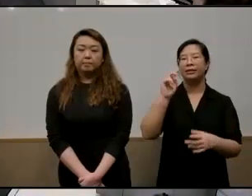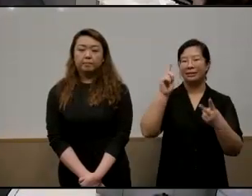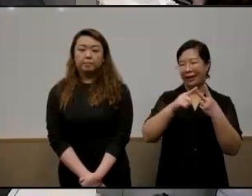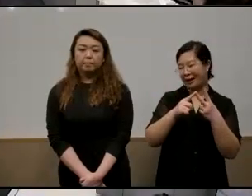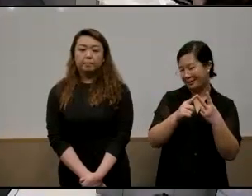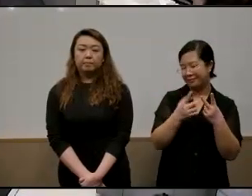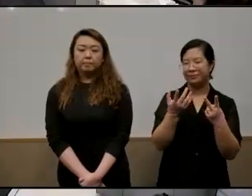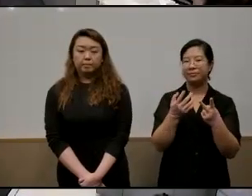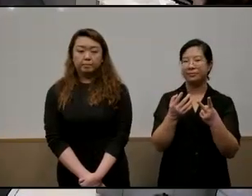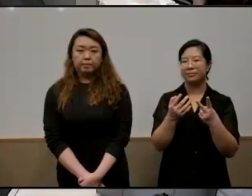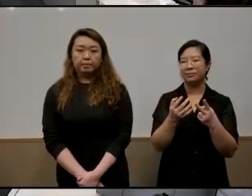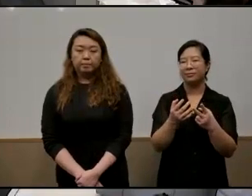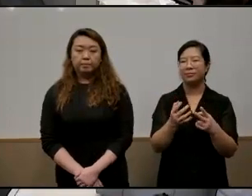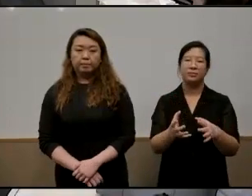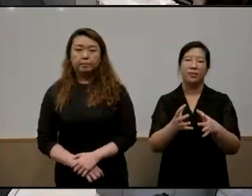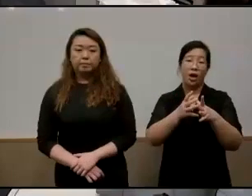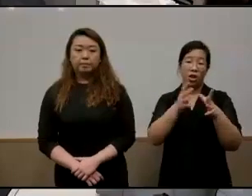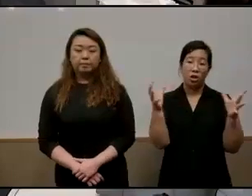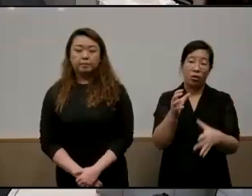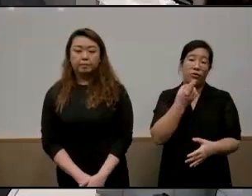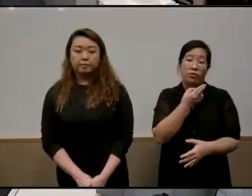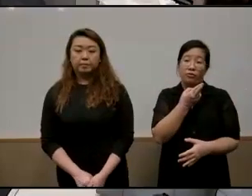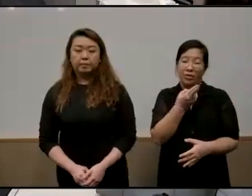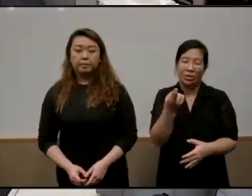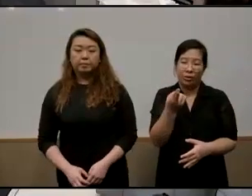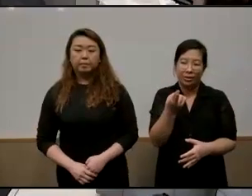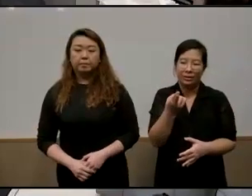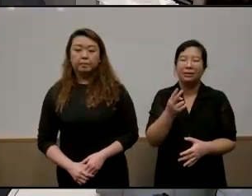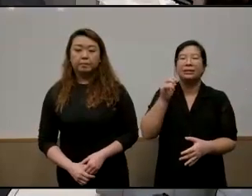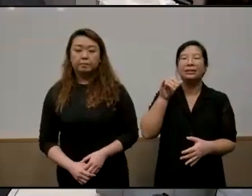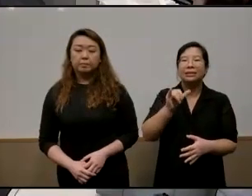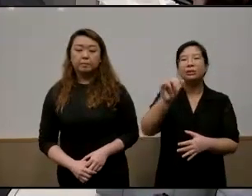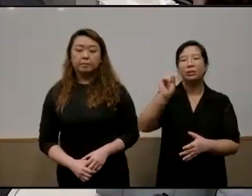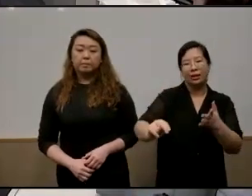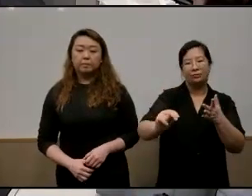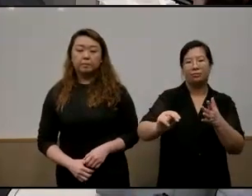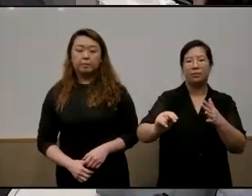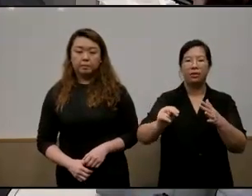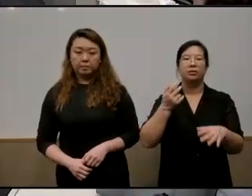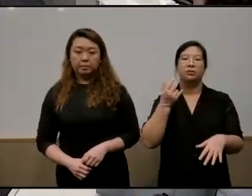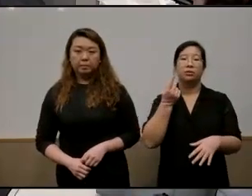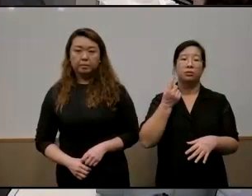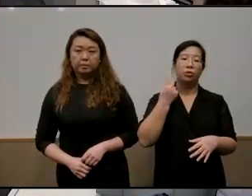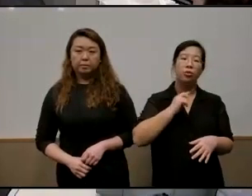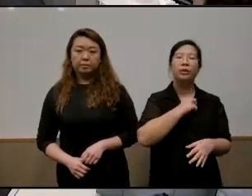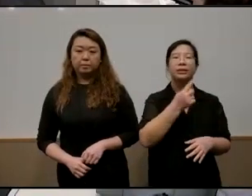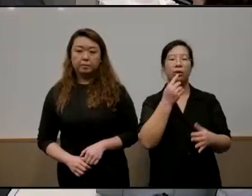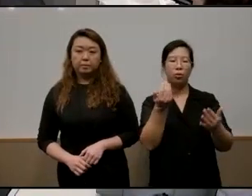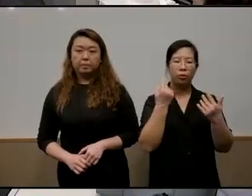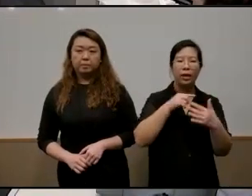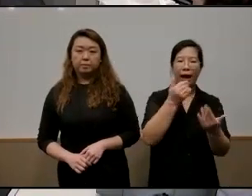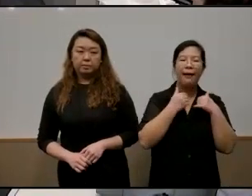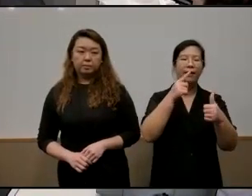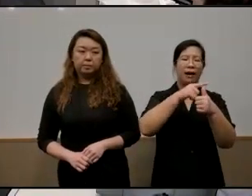disproportionate amount of resources are still needed we can always see we have done this we've got these provisions we've got fas we've got